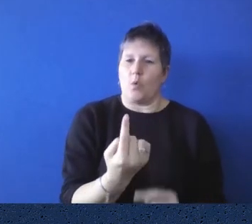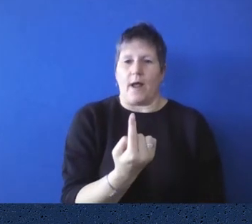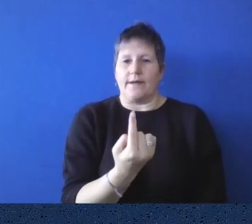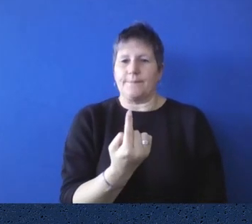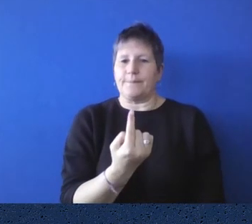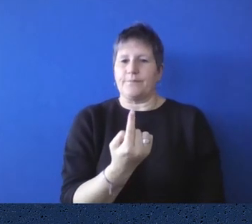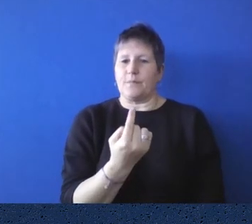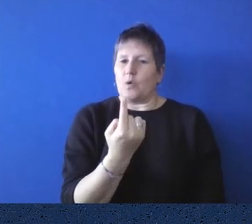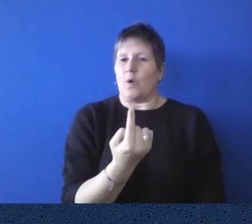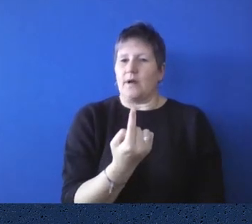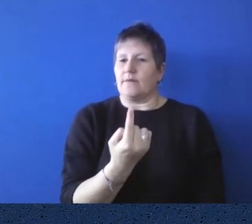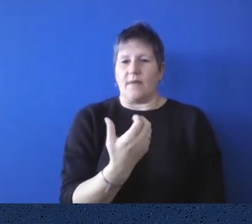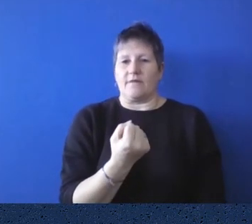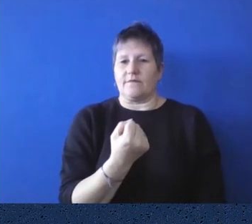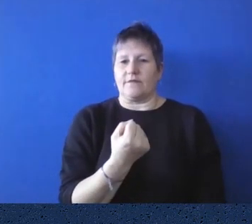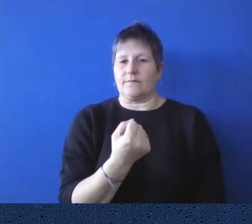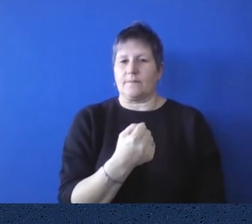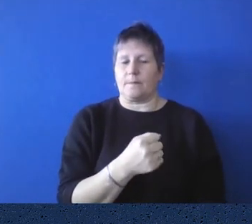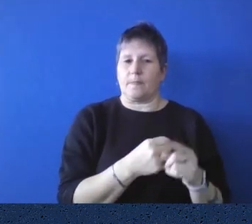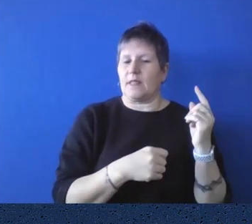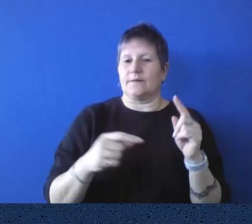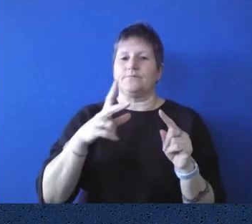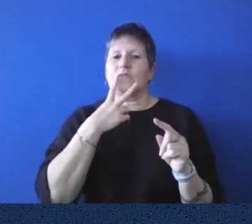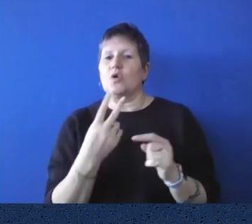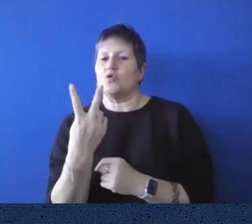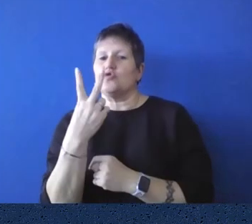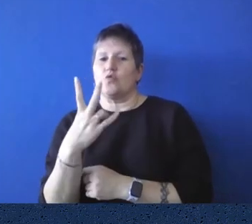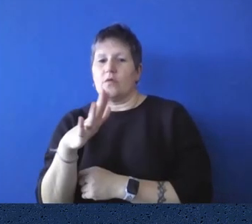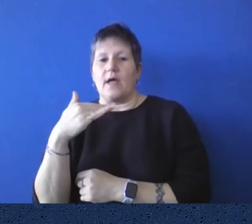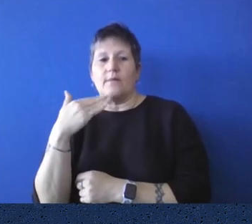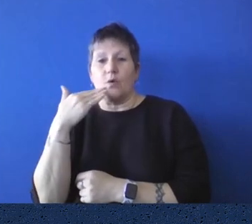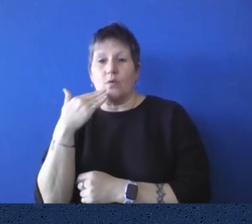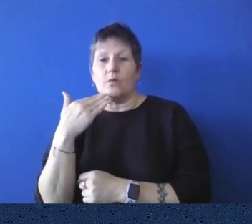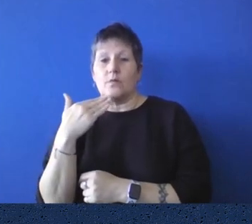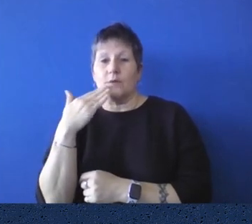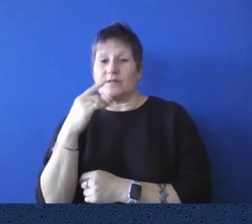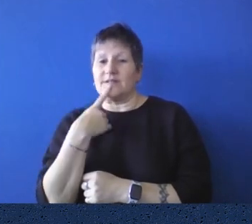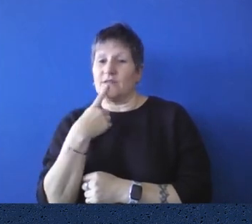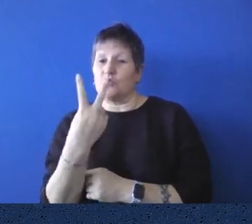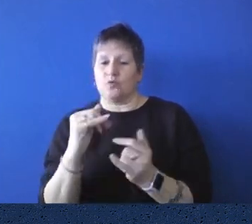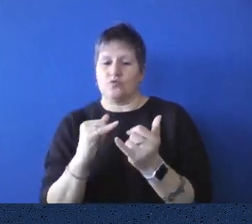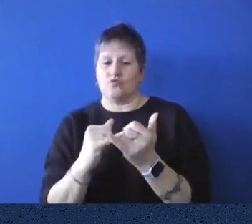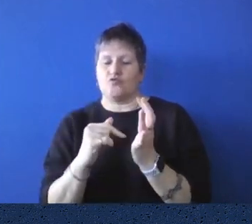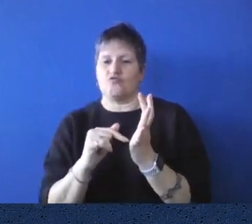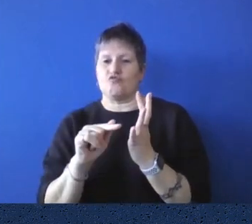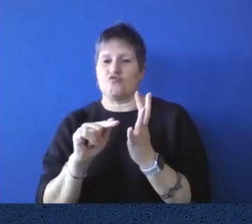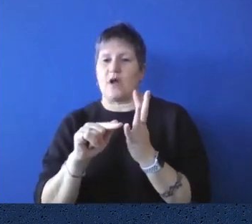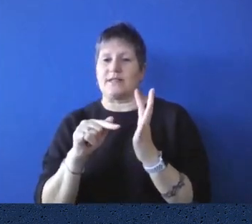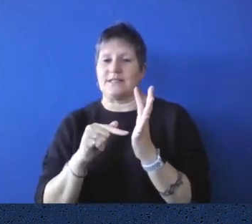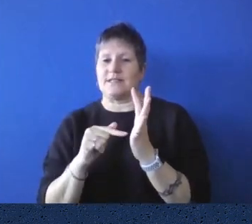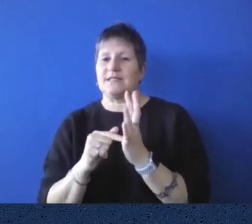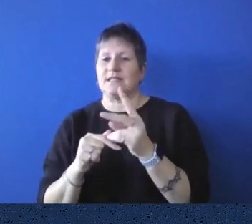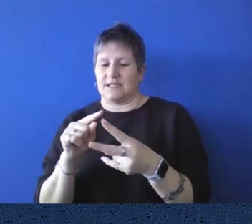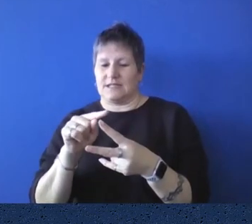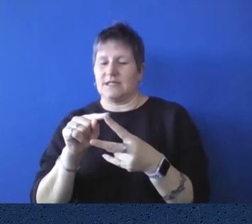We have Tommy. two, two of Strutt's famous, um, pieces. Yes. Uh, Victoria the Golden's one of the, uh, famous